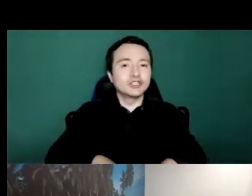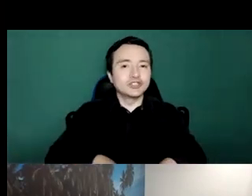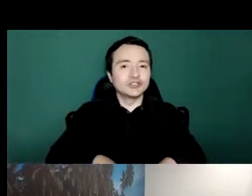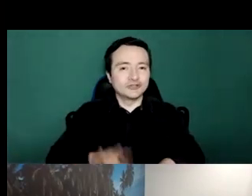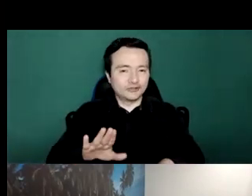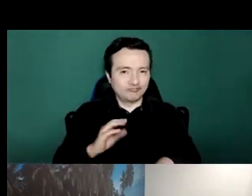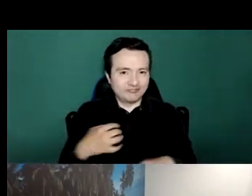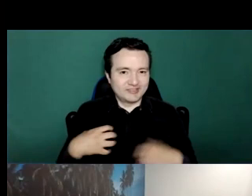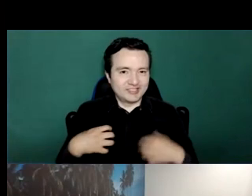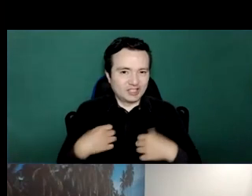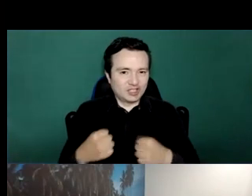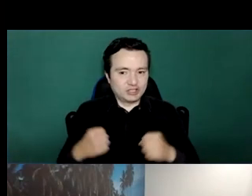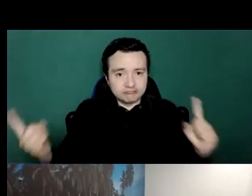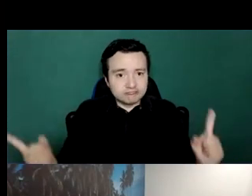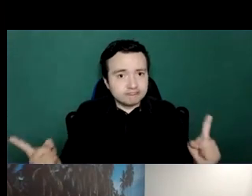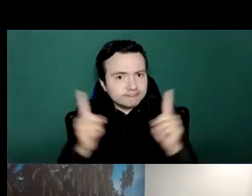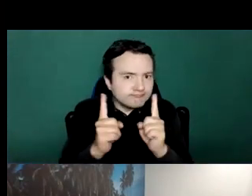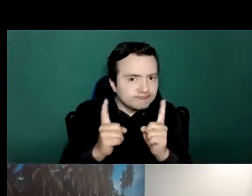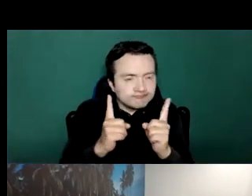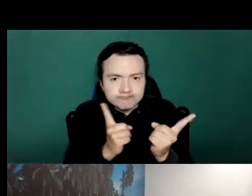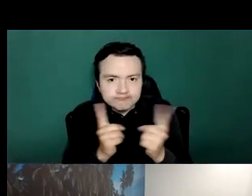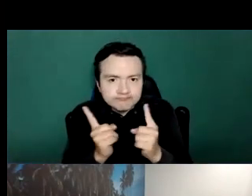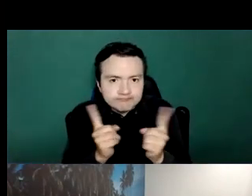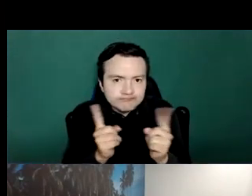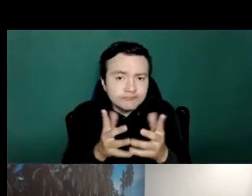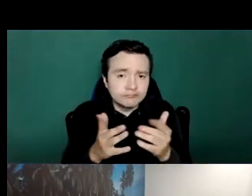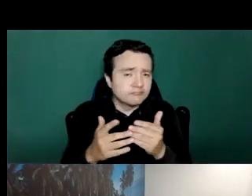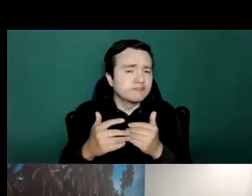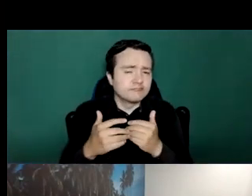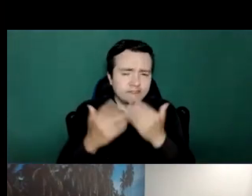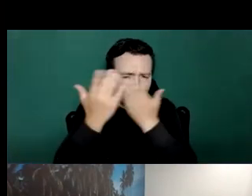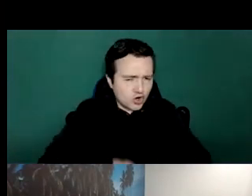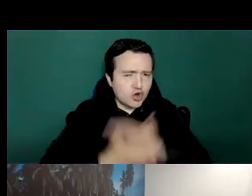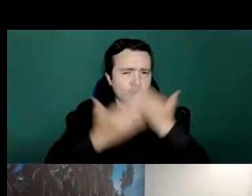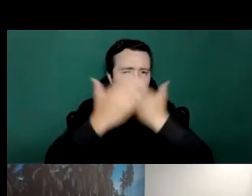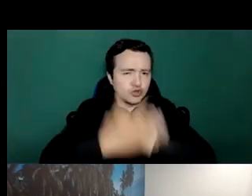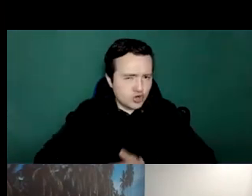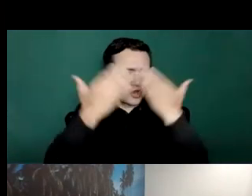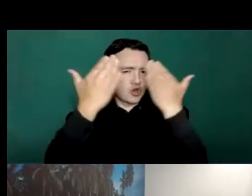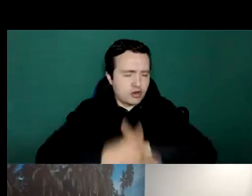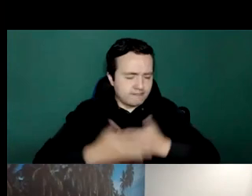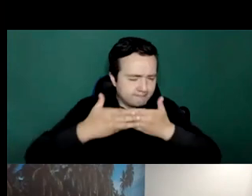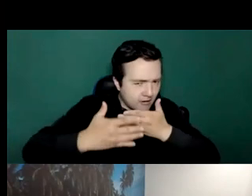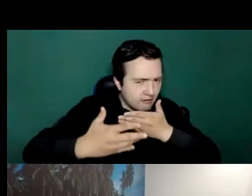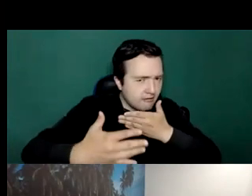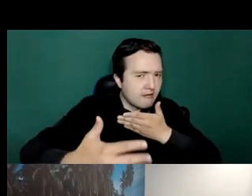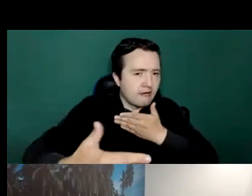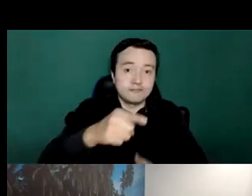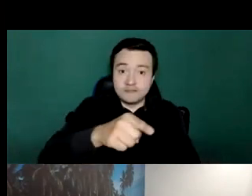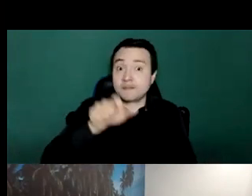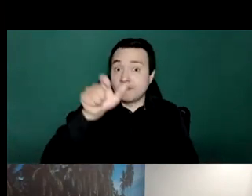meeting receiving uh update on the situation this is done daily from the first day has been done daily